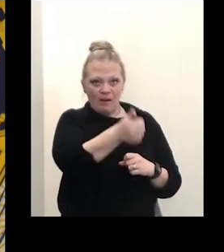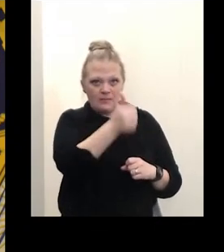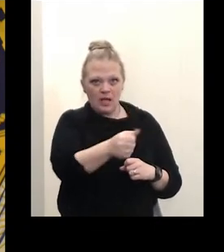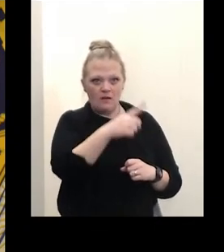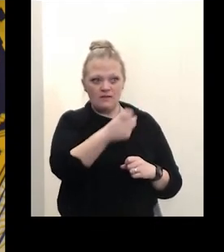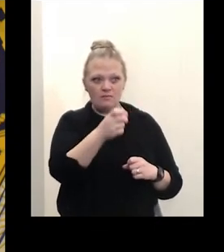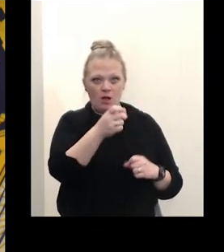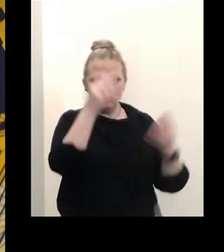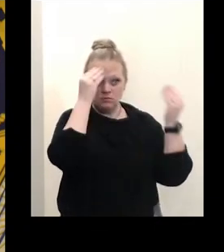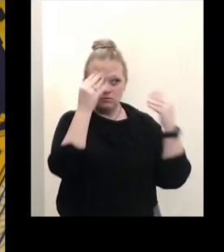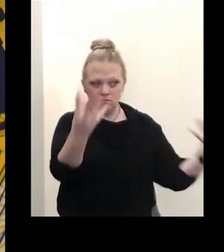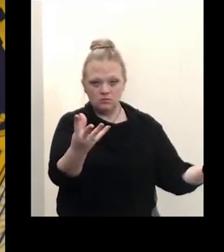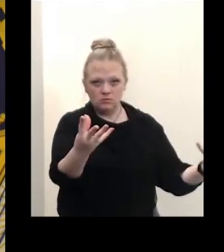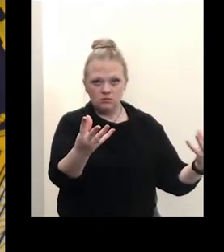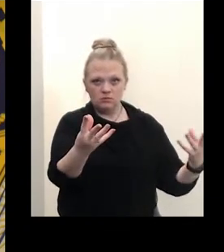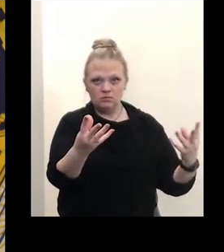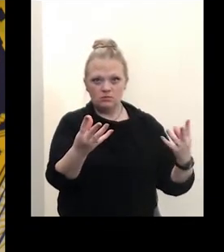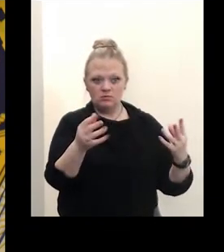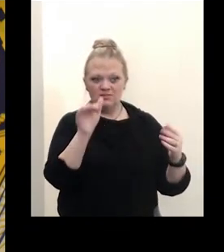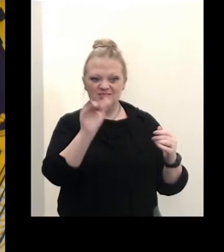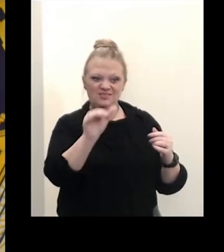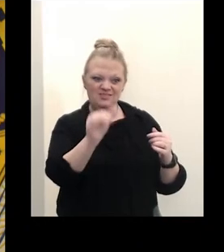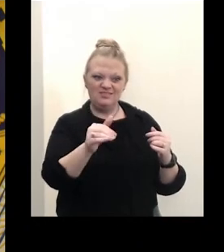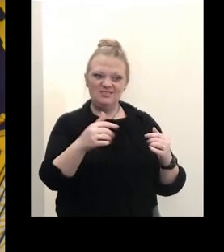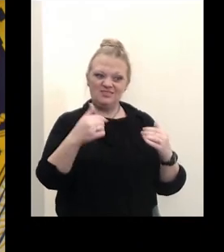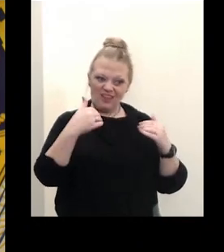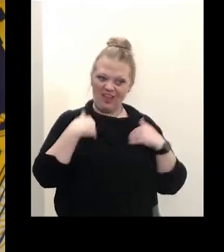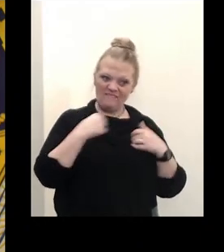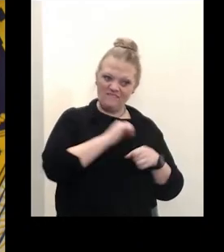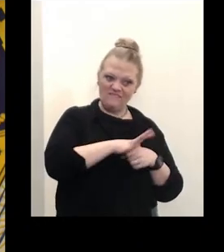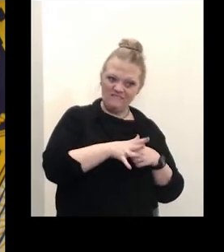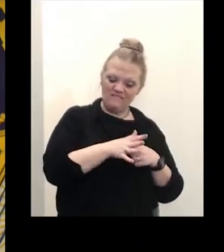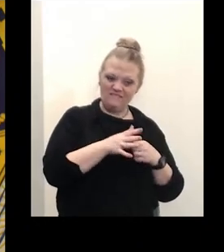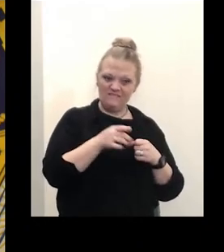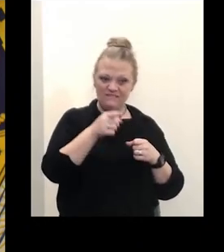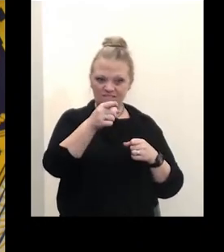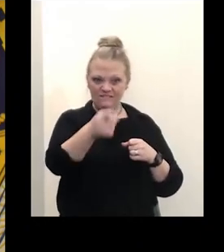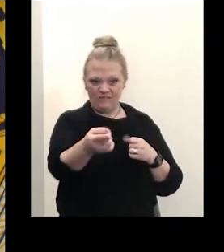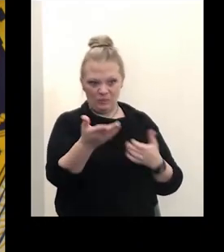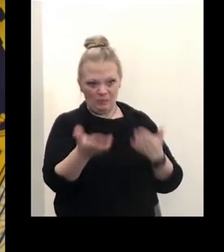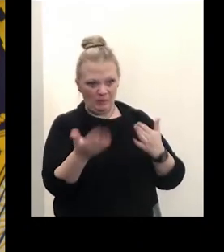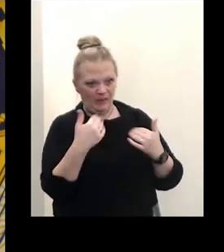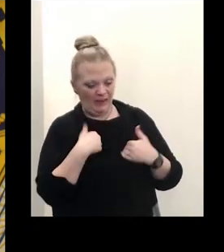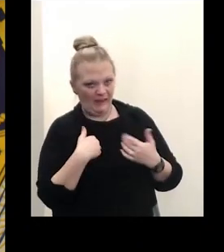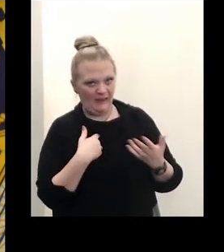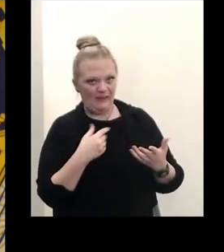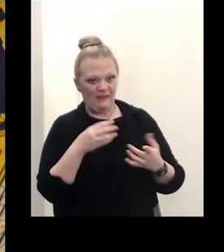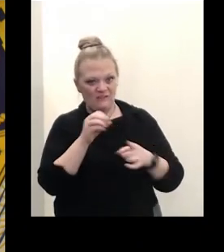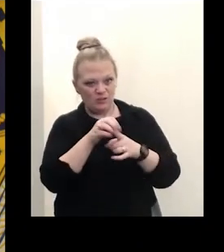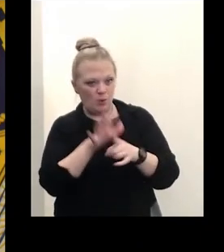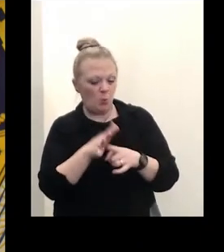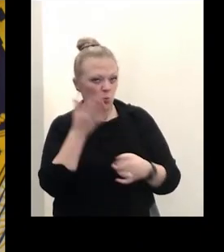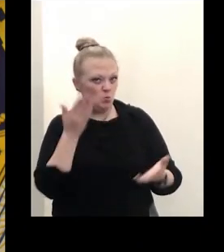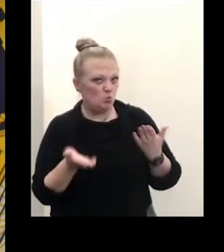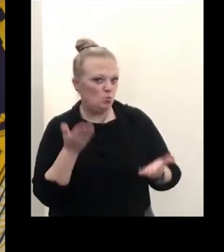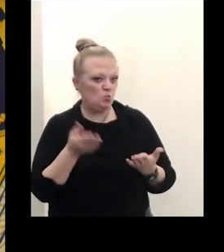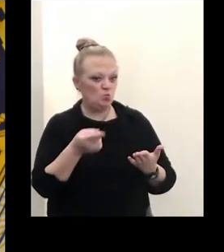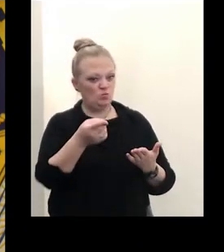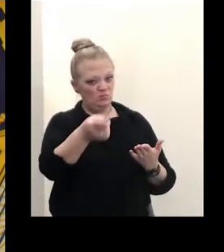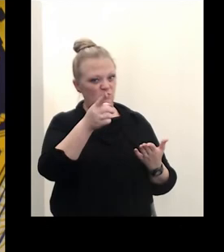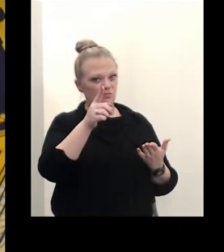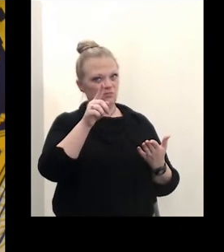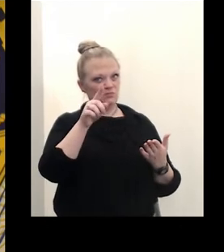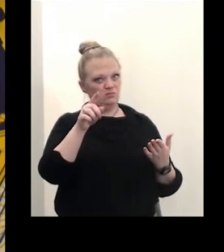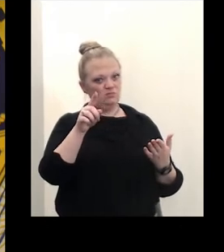close contacts that um you know they're positive uh their close contacts uh could be exposed and they should take the appropriate